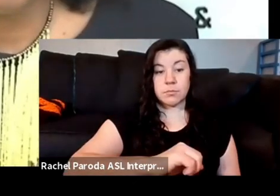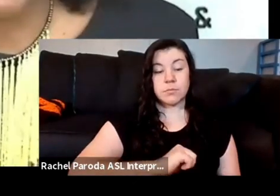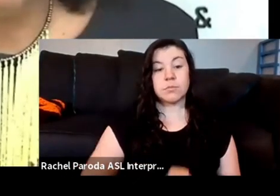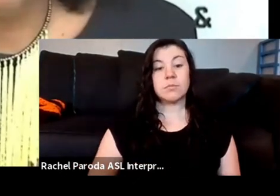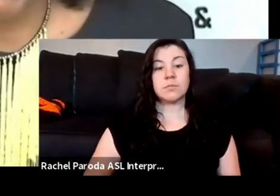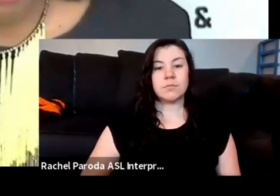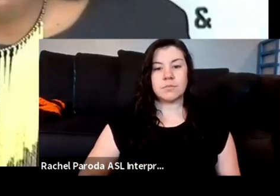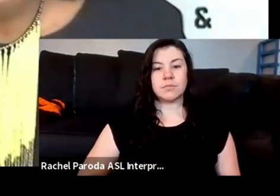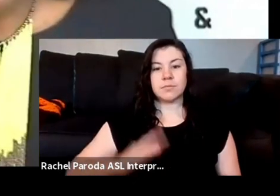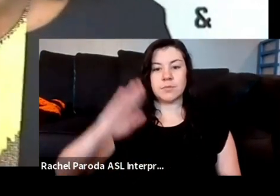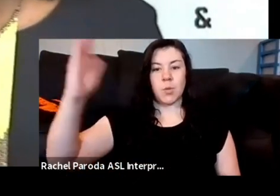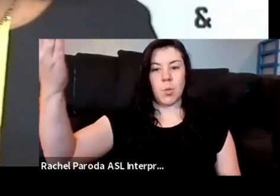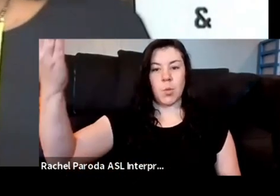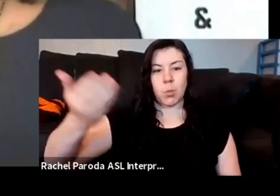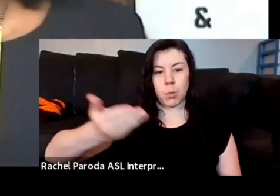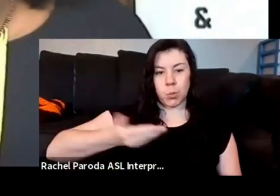Welcome, everyone.